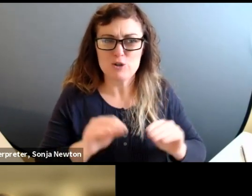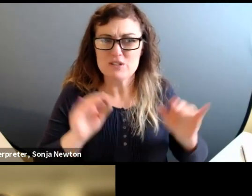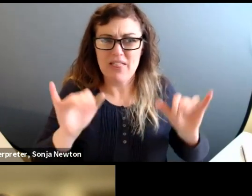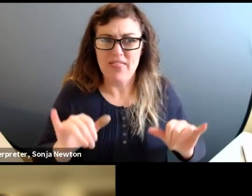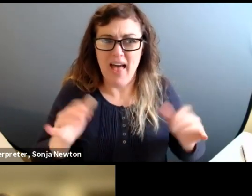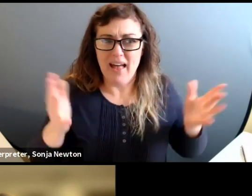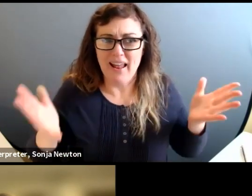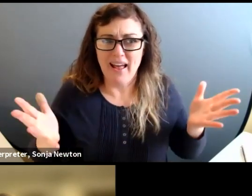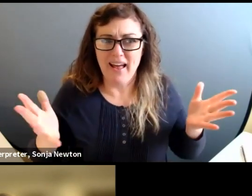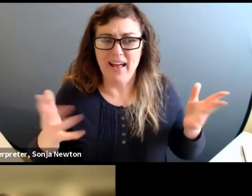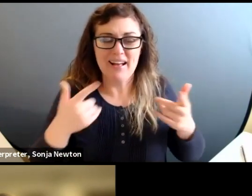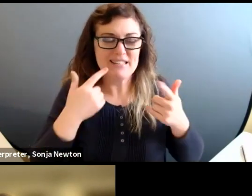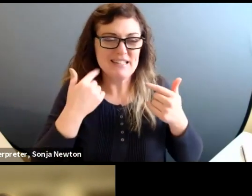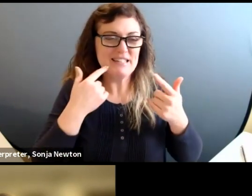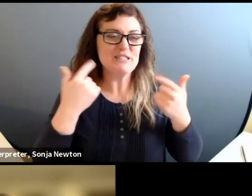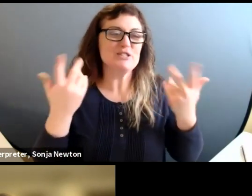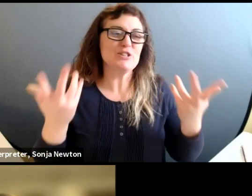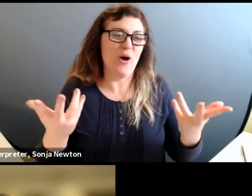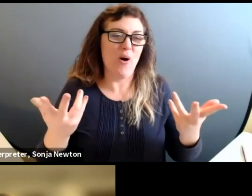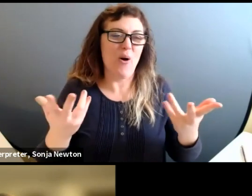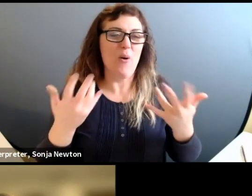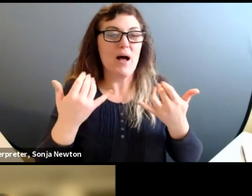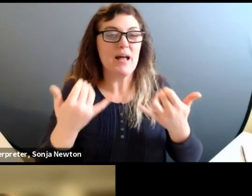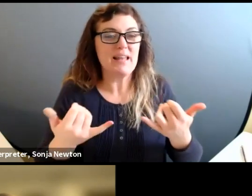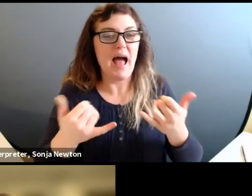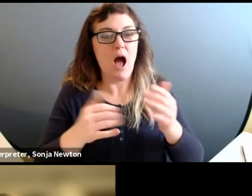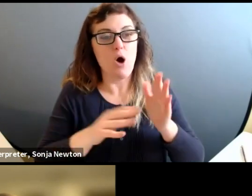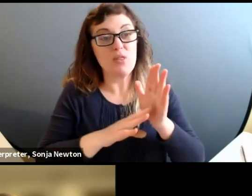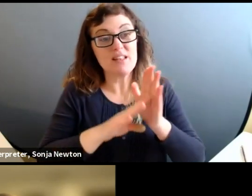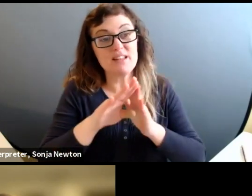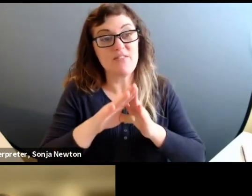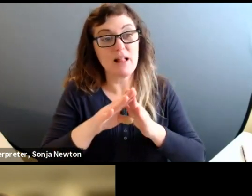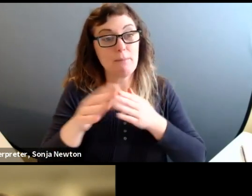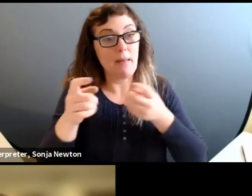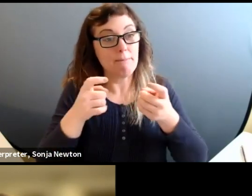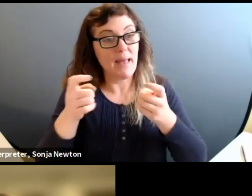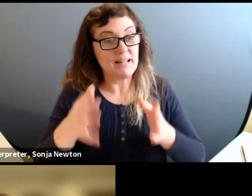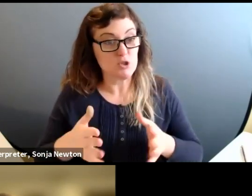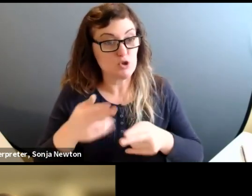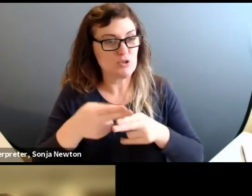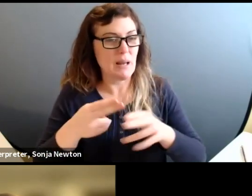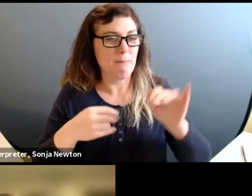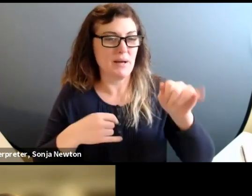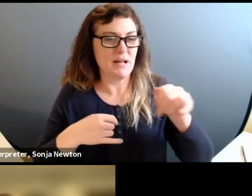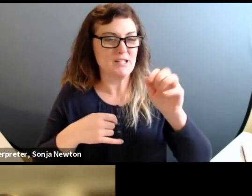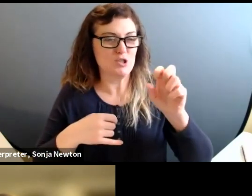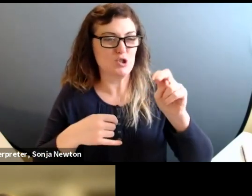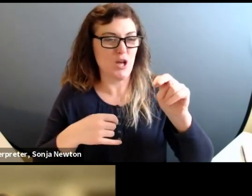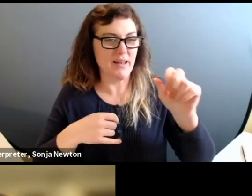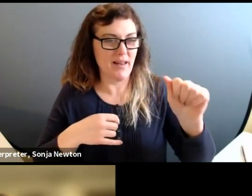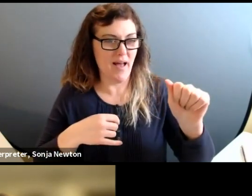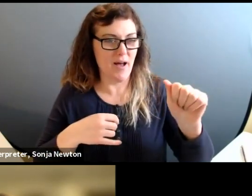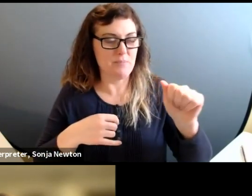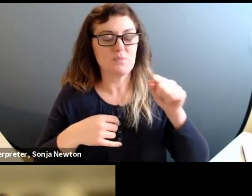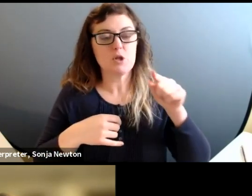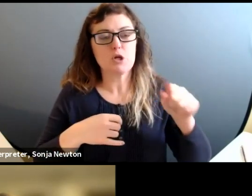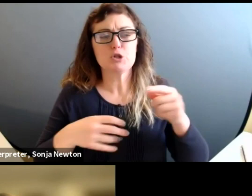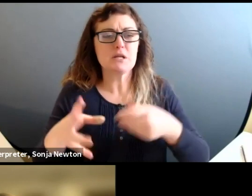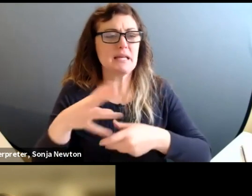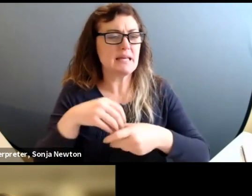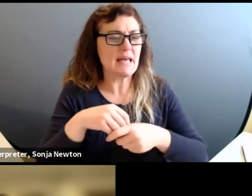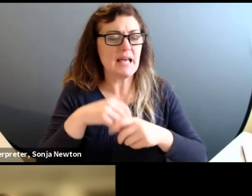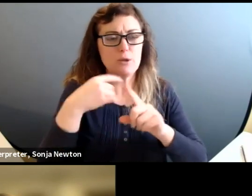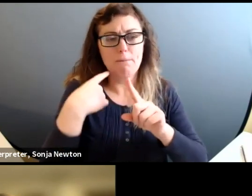bring into the space the development manager, Jenna, who engaged so positively and so